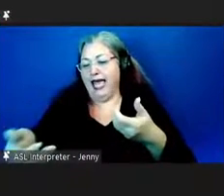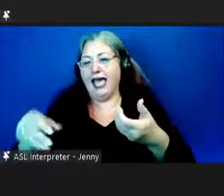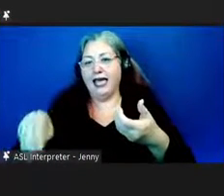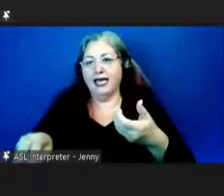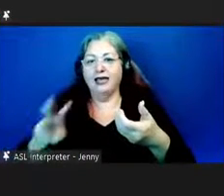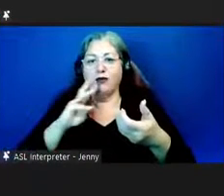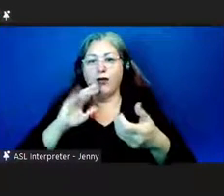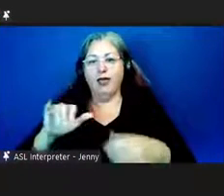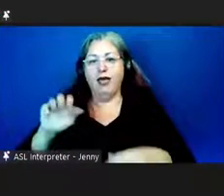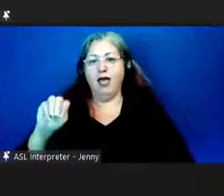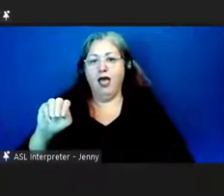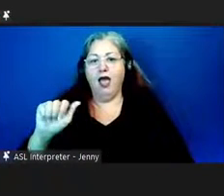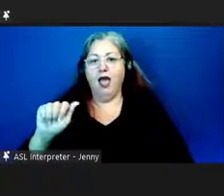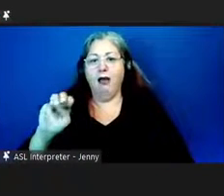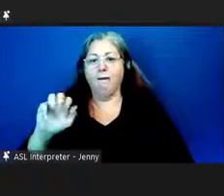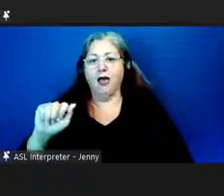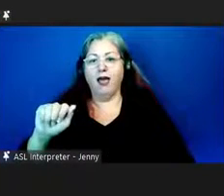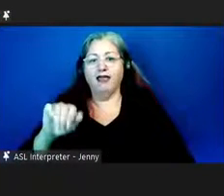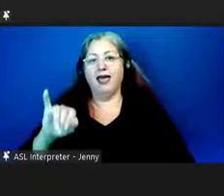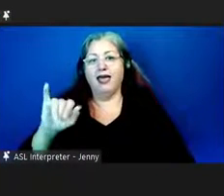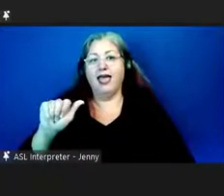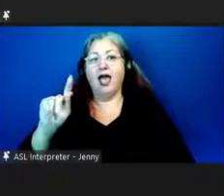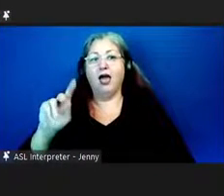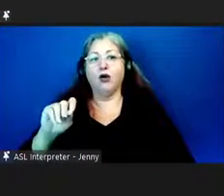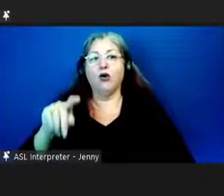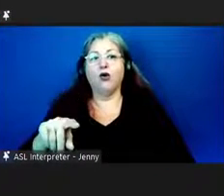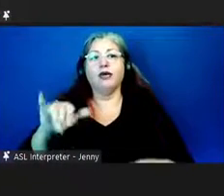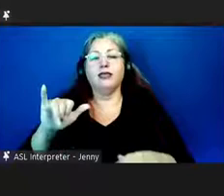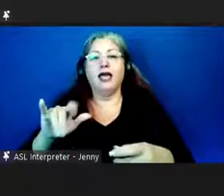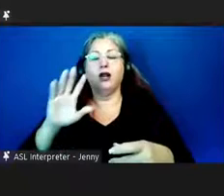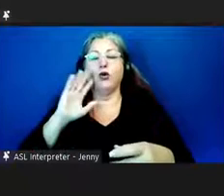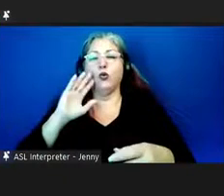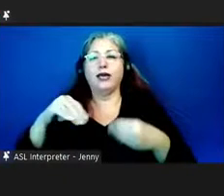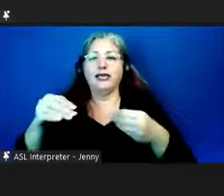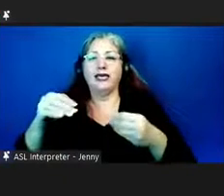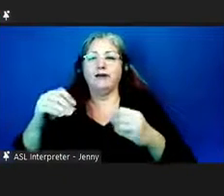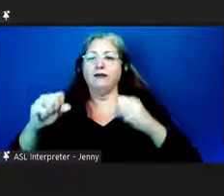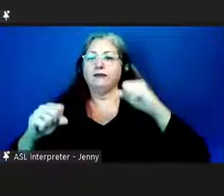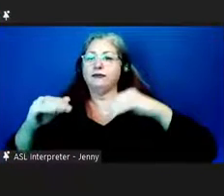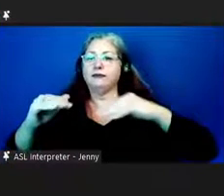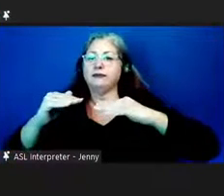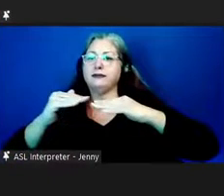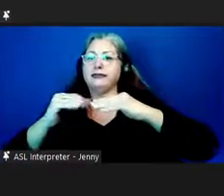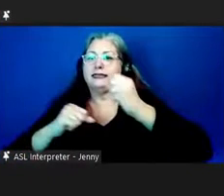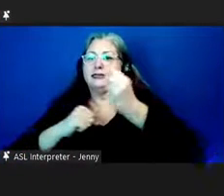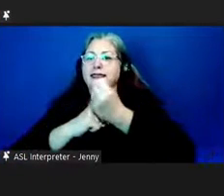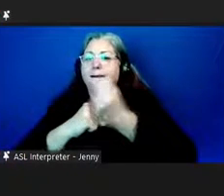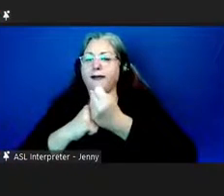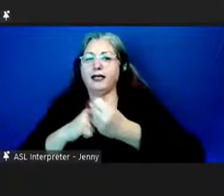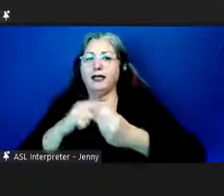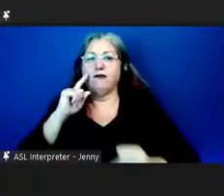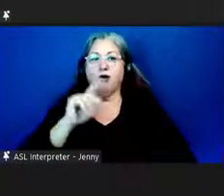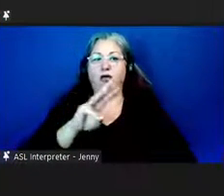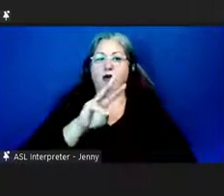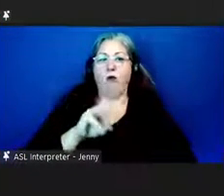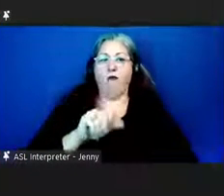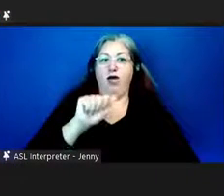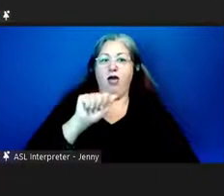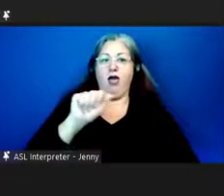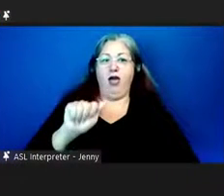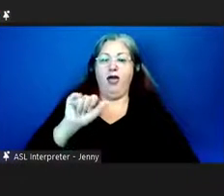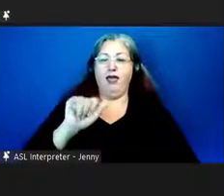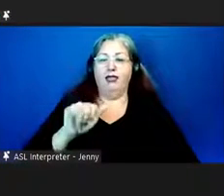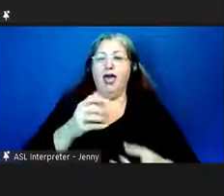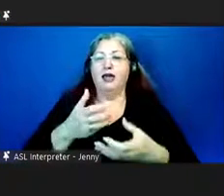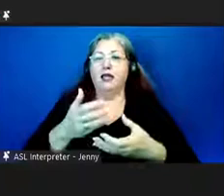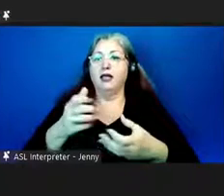ama. So the iako sort of connects that flow and gives stability to the vaa. And for vaa or canoe is Hawaiian